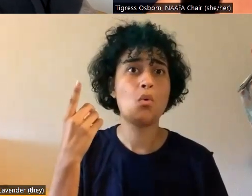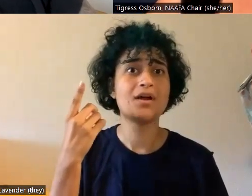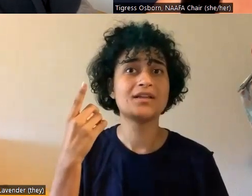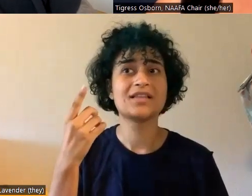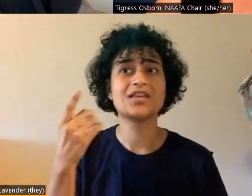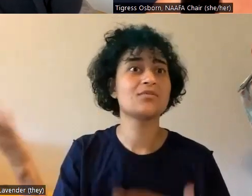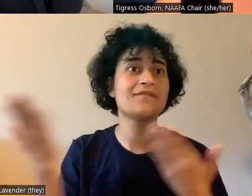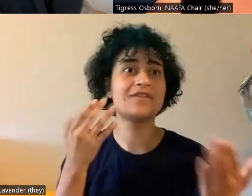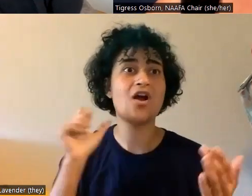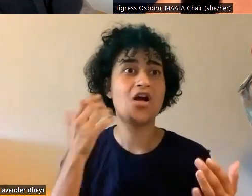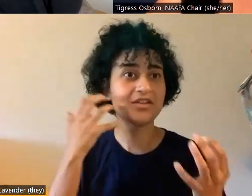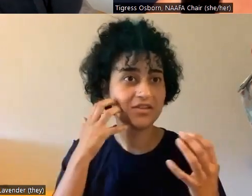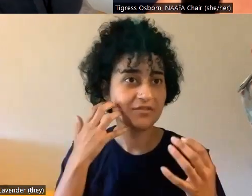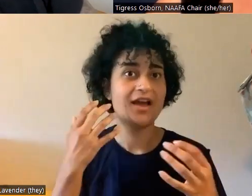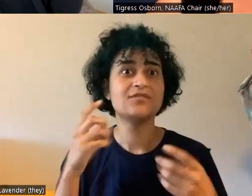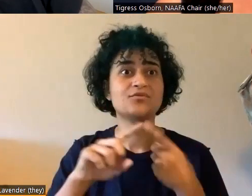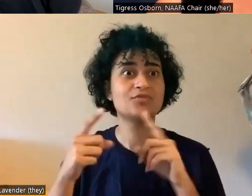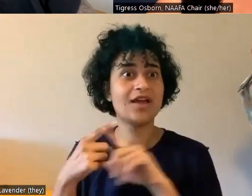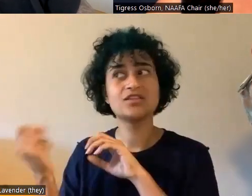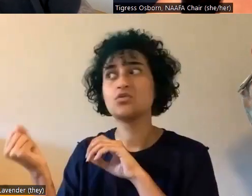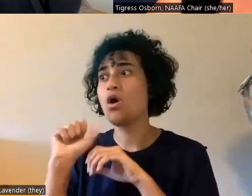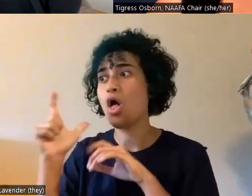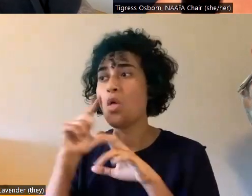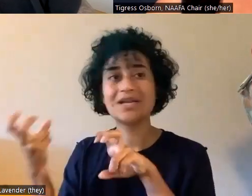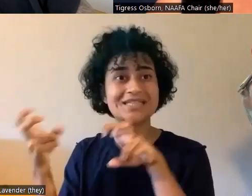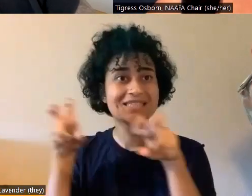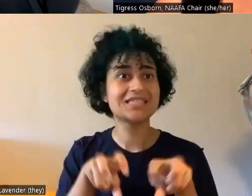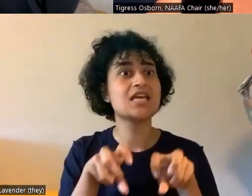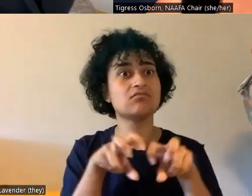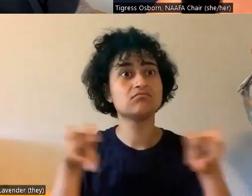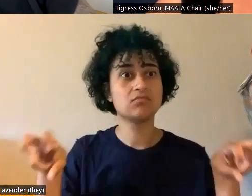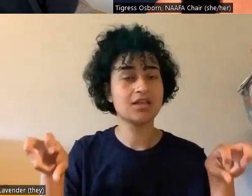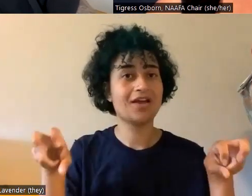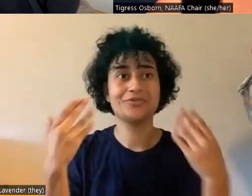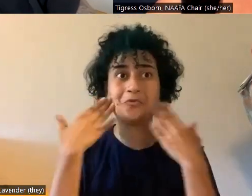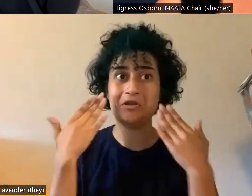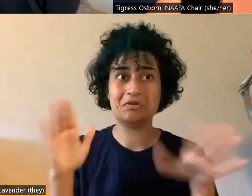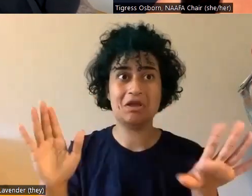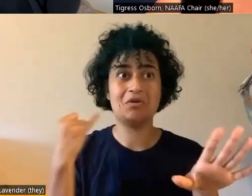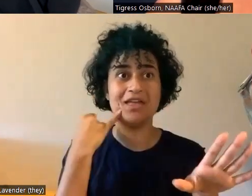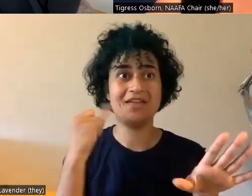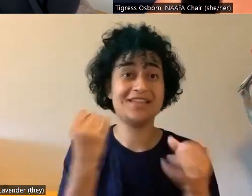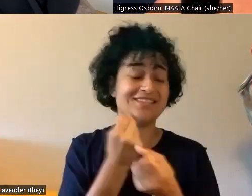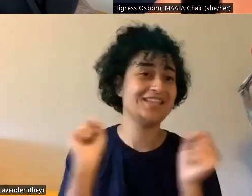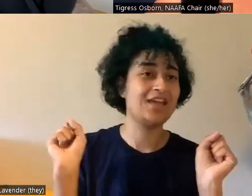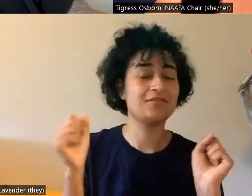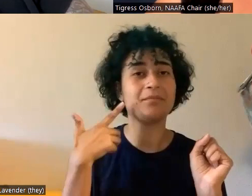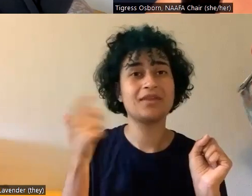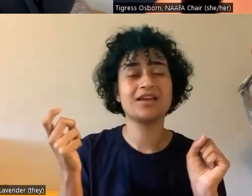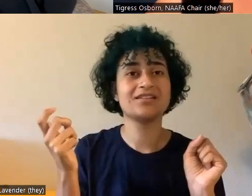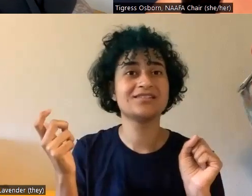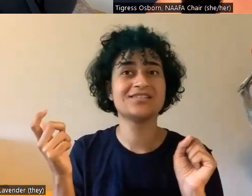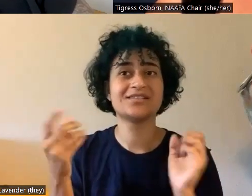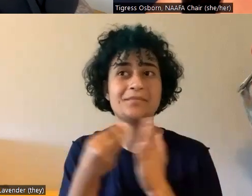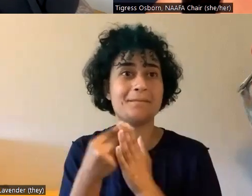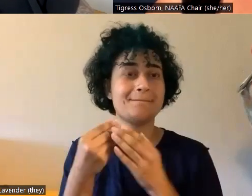fat friends and you all want to sit on the couch. We cannot know that that is going to be safe because these manufacturers,